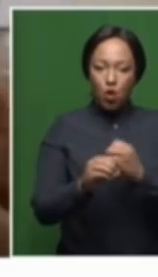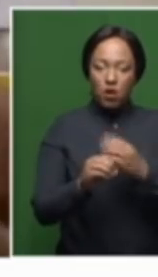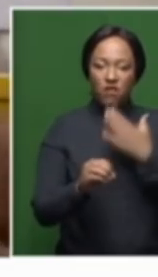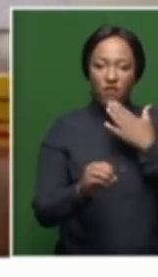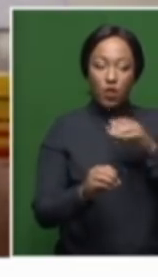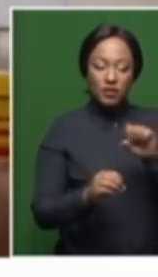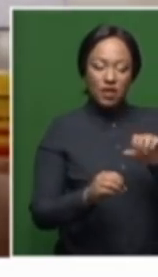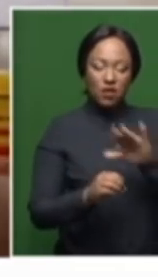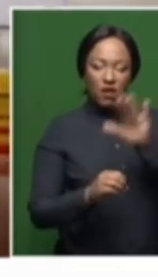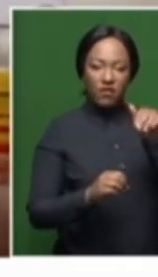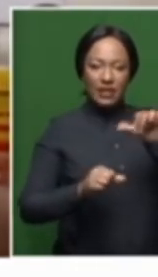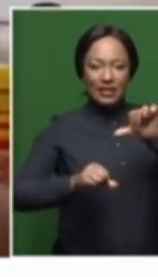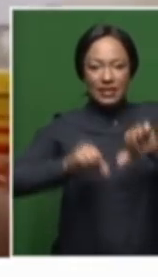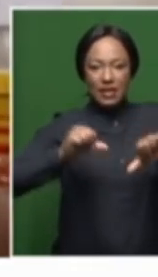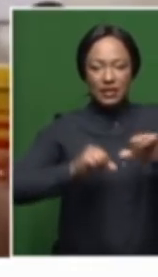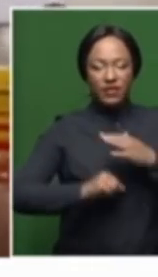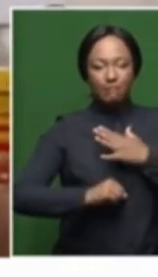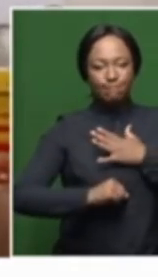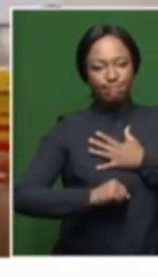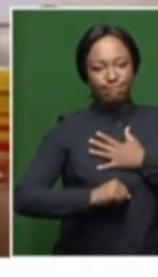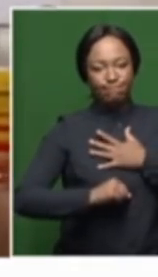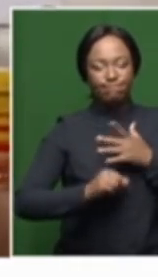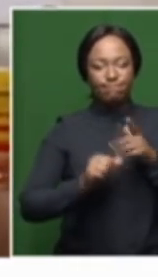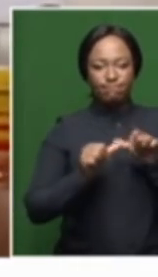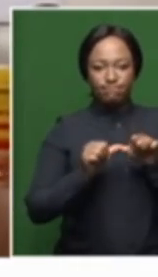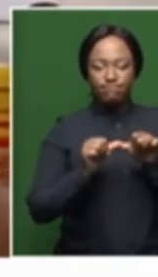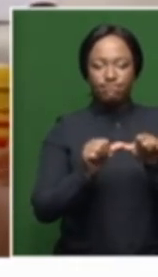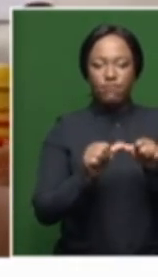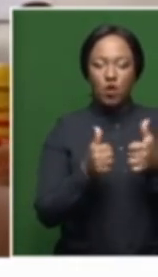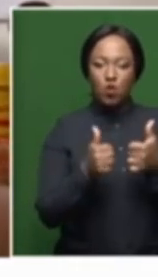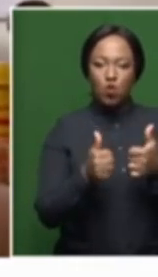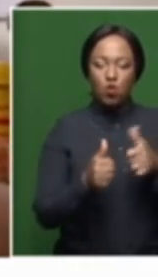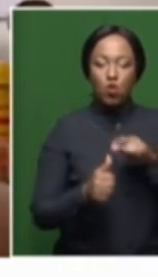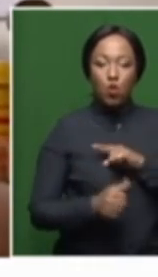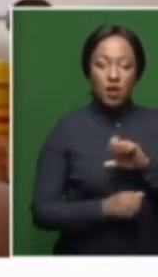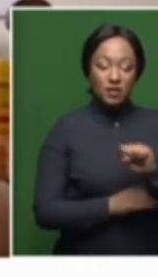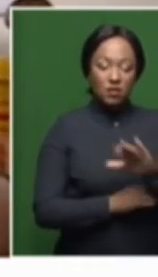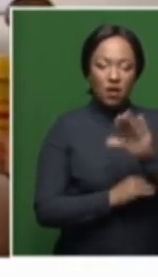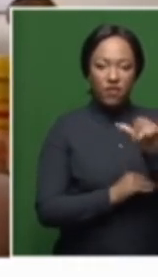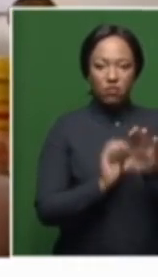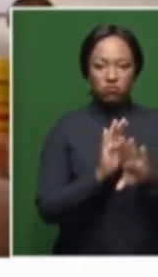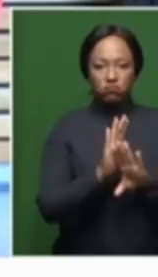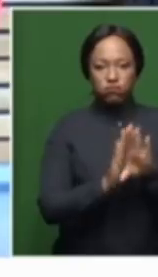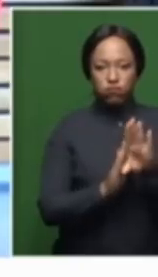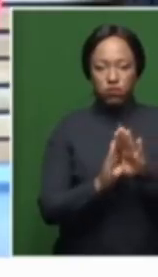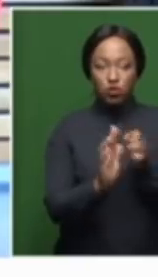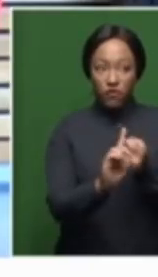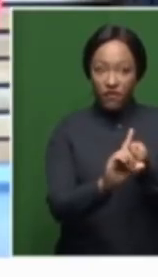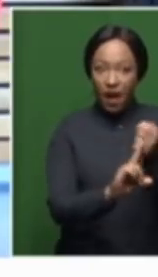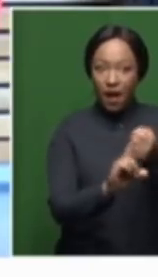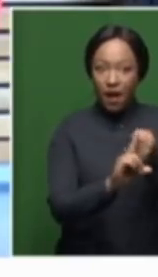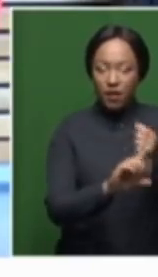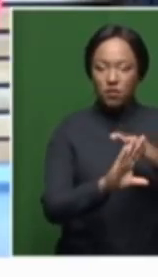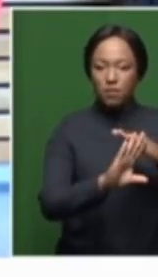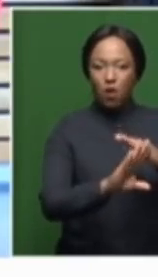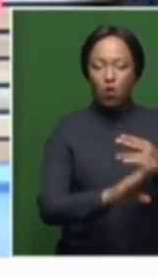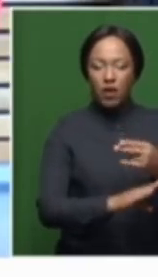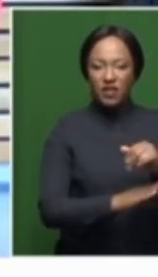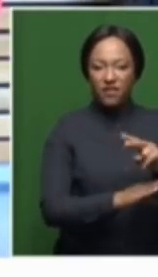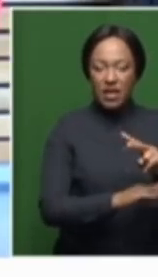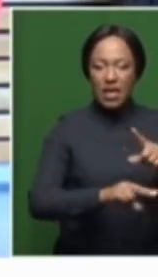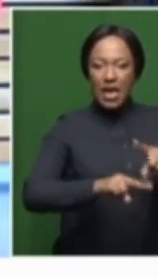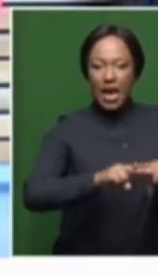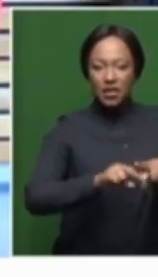greater global solidarity for the common good. He also said South Africa is making progress in its fight against the spread of HIV